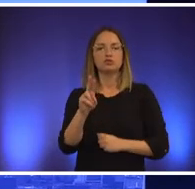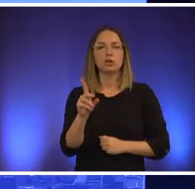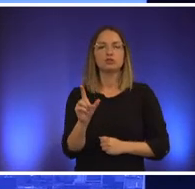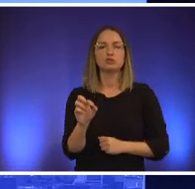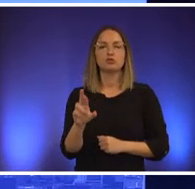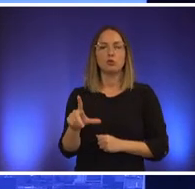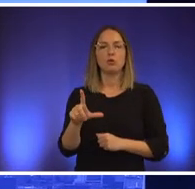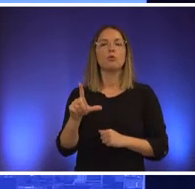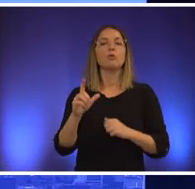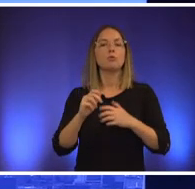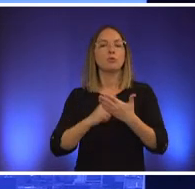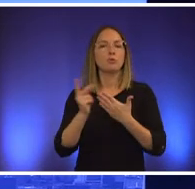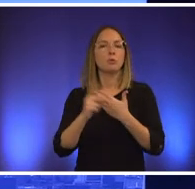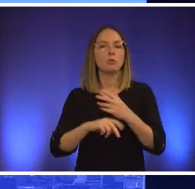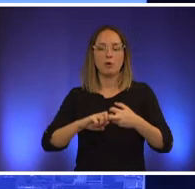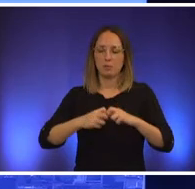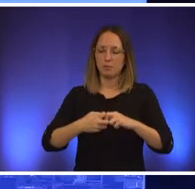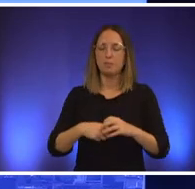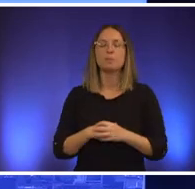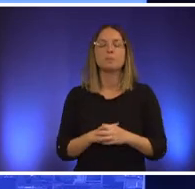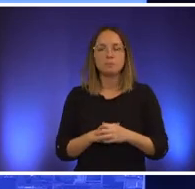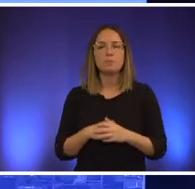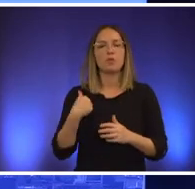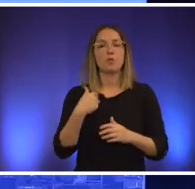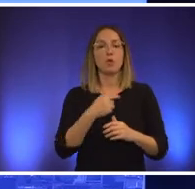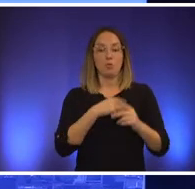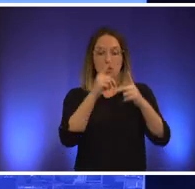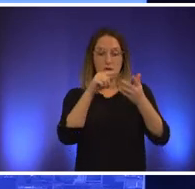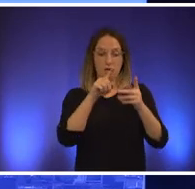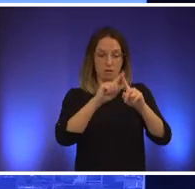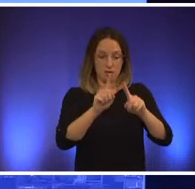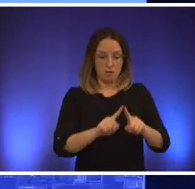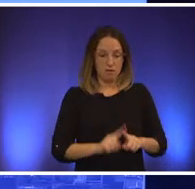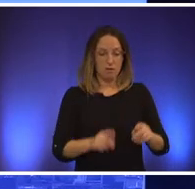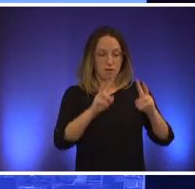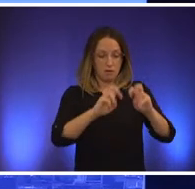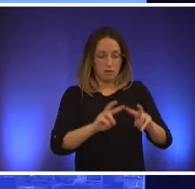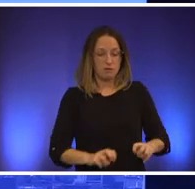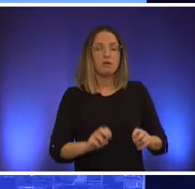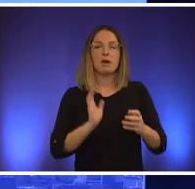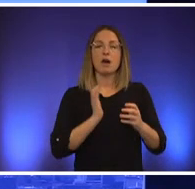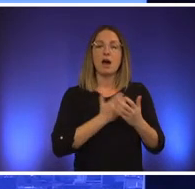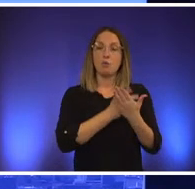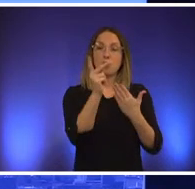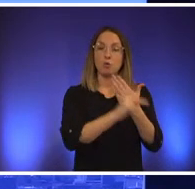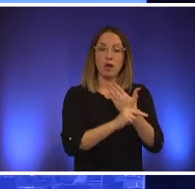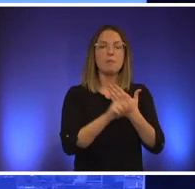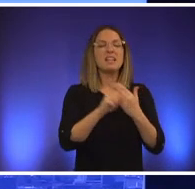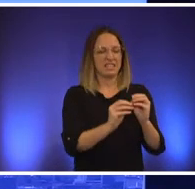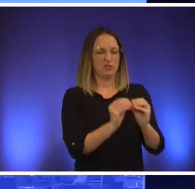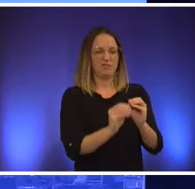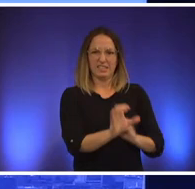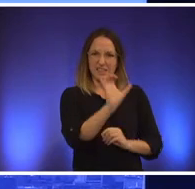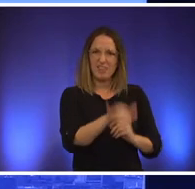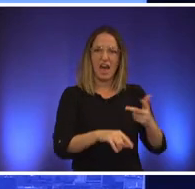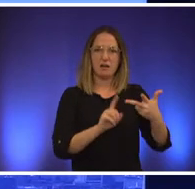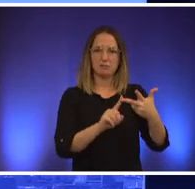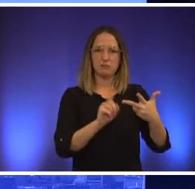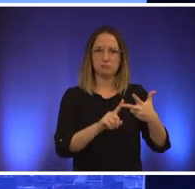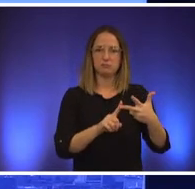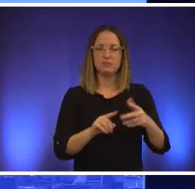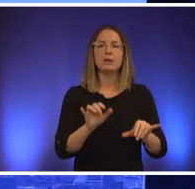affordability programs one of the things we need to focus on is how we fix that so that people will be more able to stay